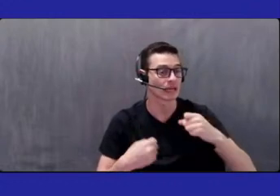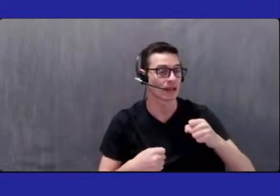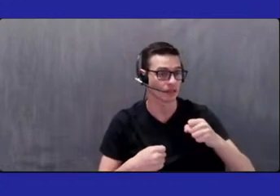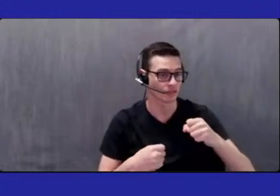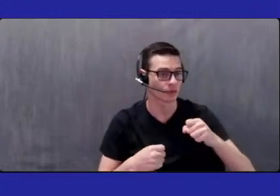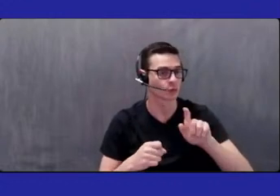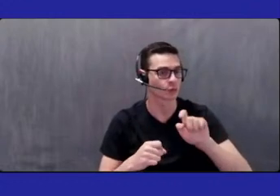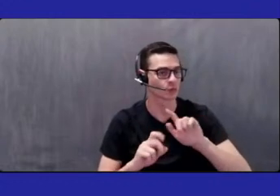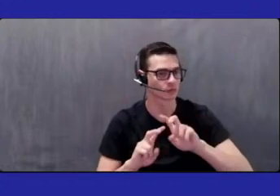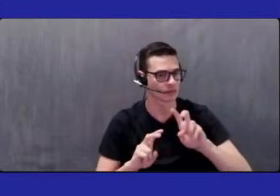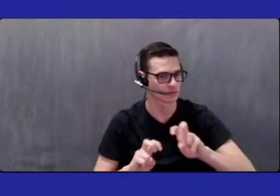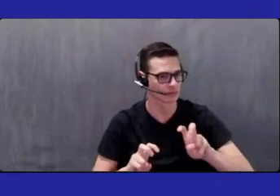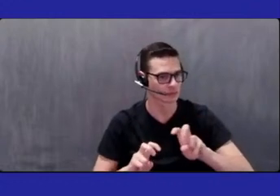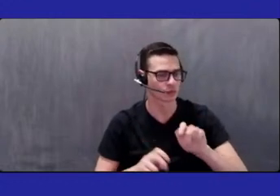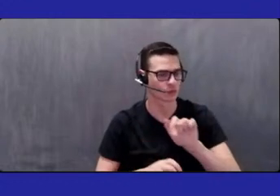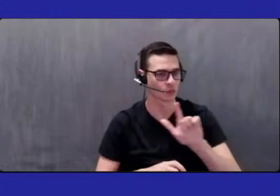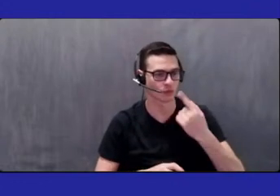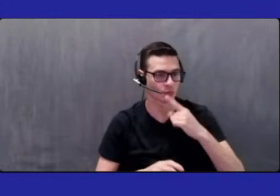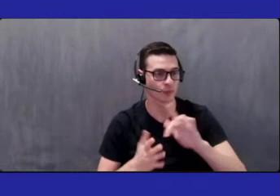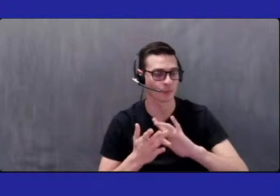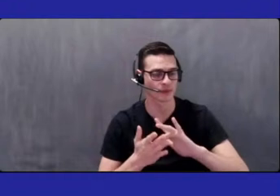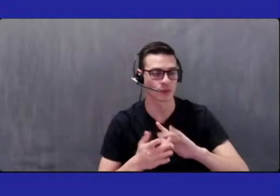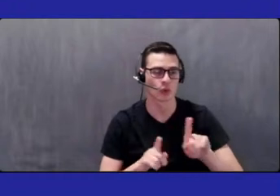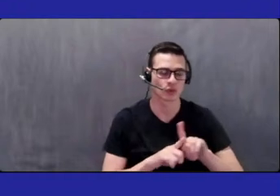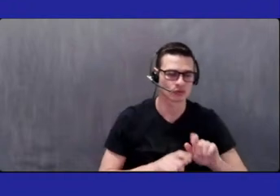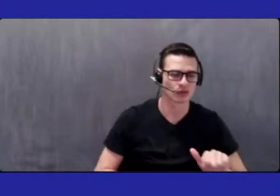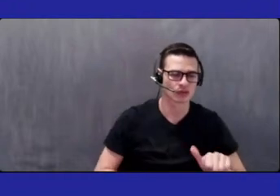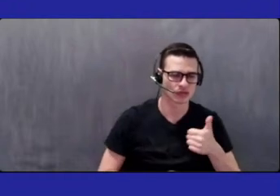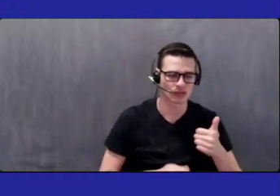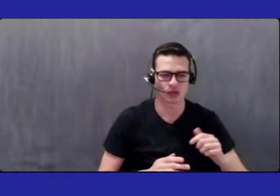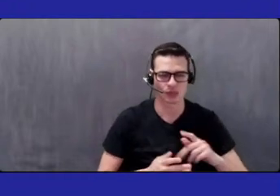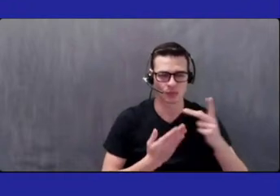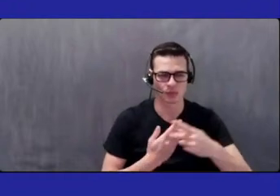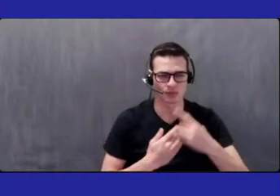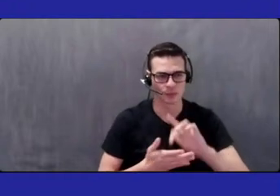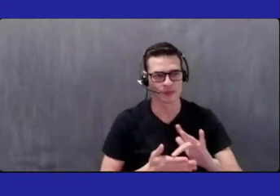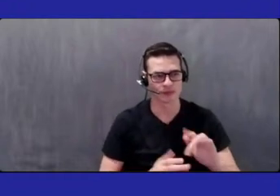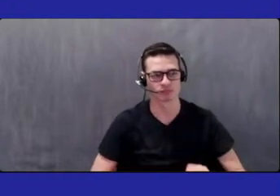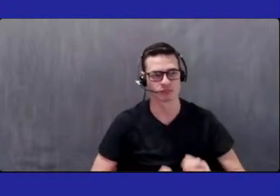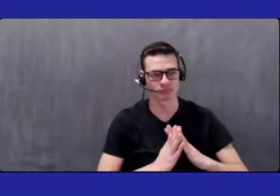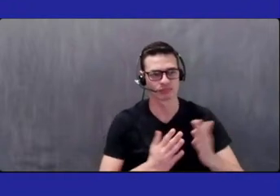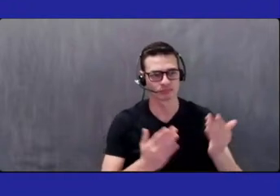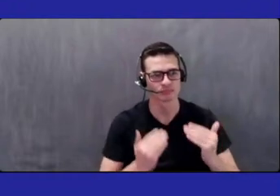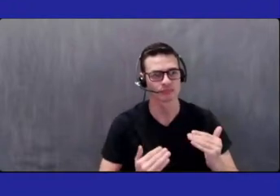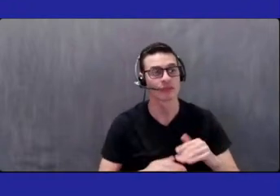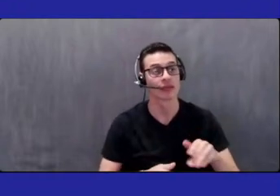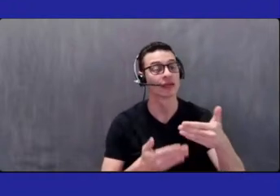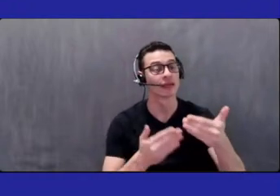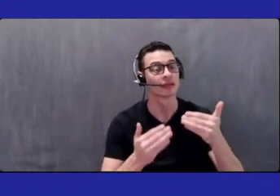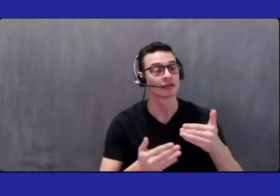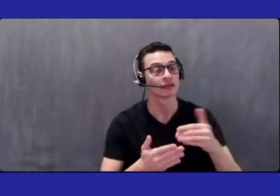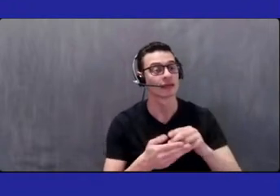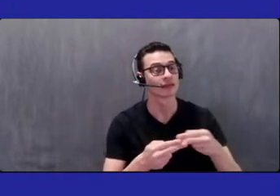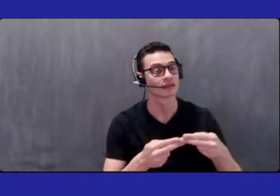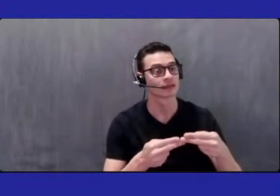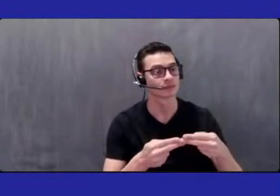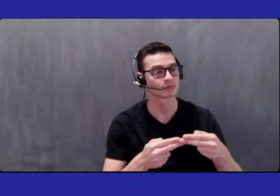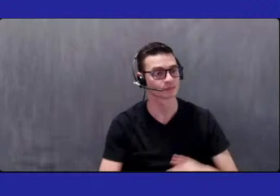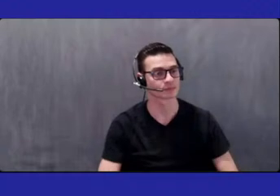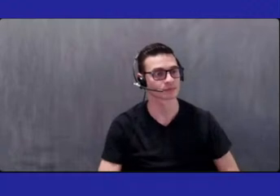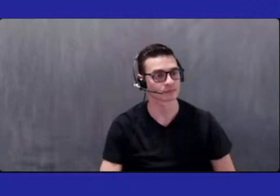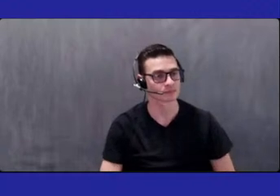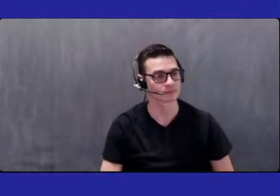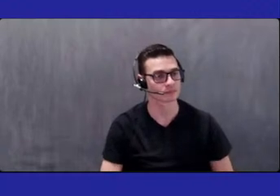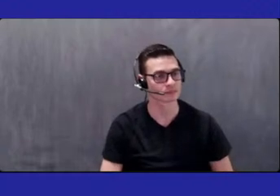Partner Program in Medicine. Next slide. So, our issues impacting the communities we serve are